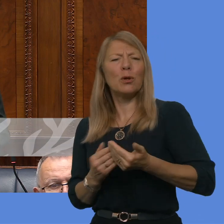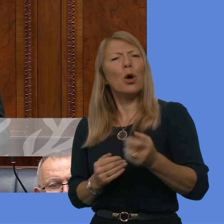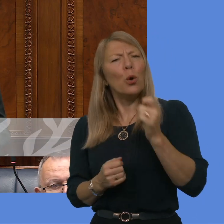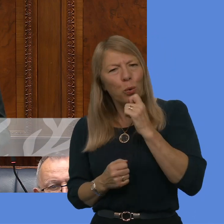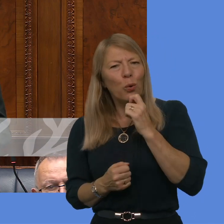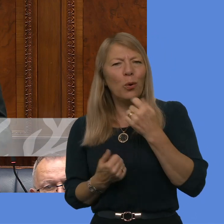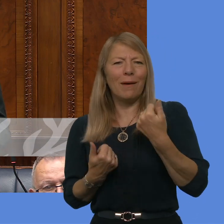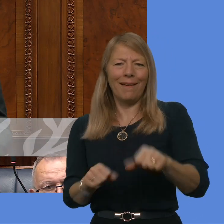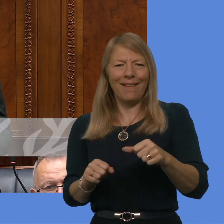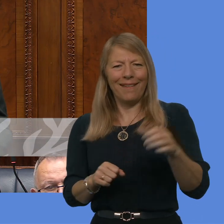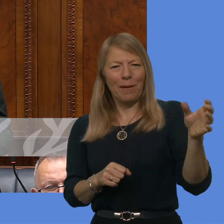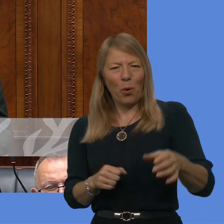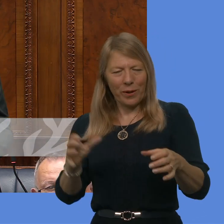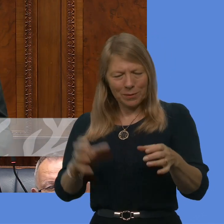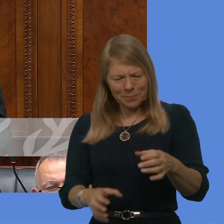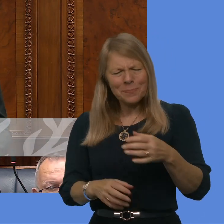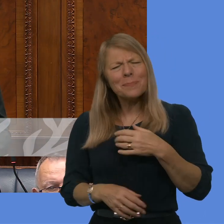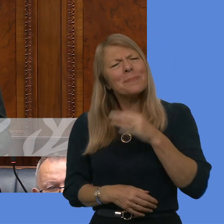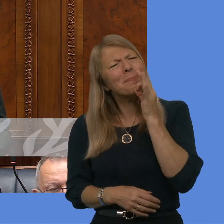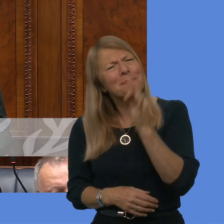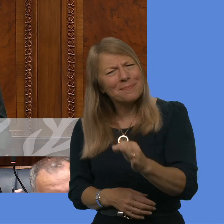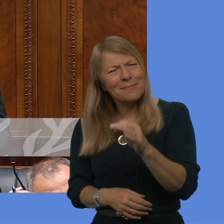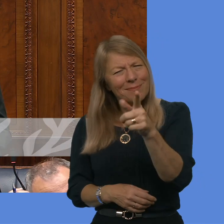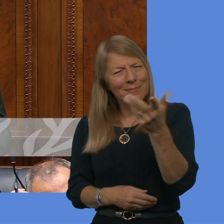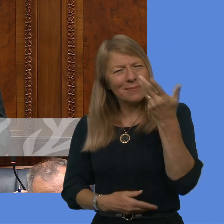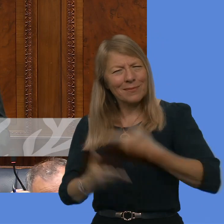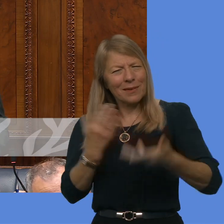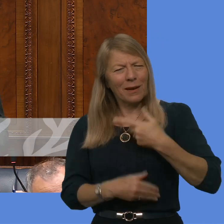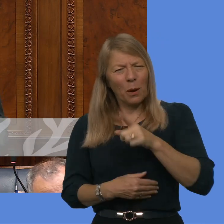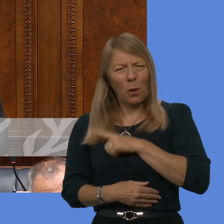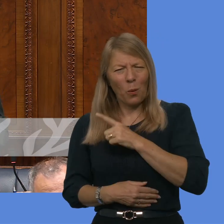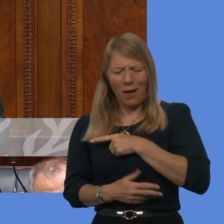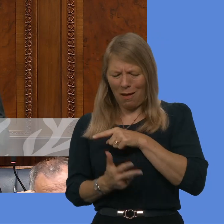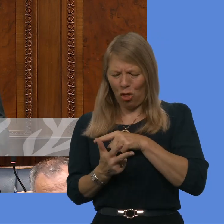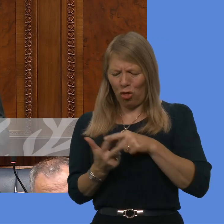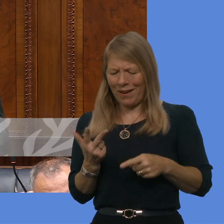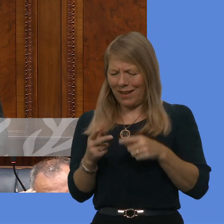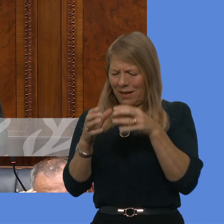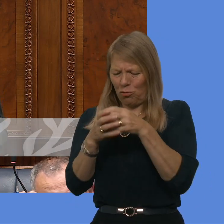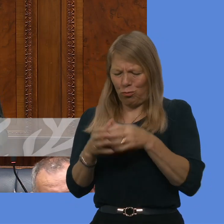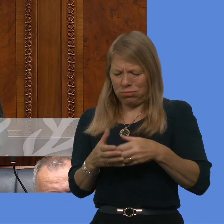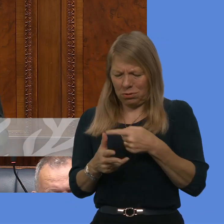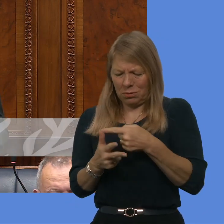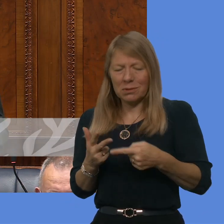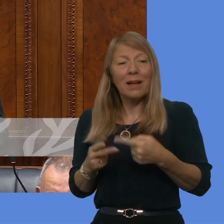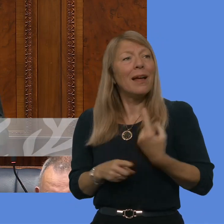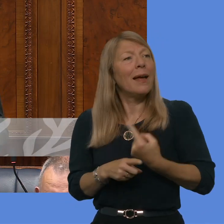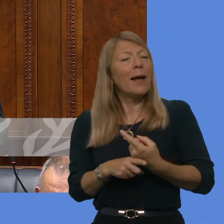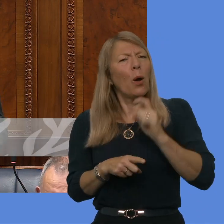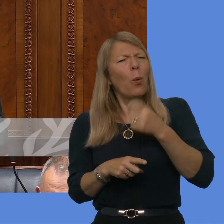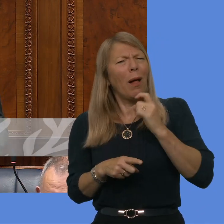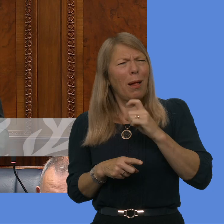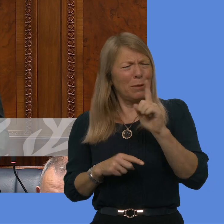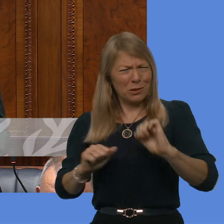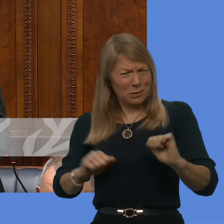Deputy First Minister detail the reason why the three bodies have not yet been established, and can she commit to setting out a more definitive timeline